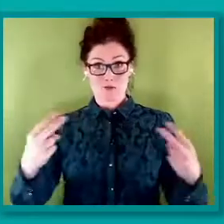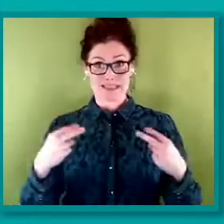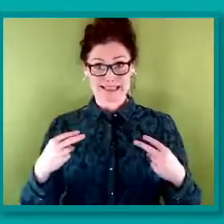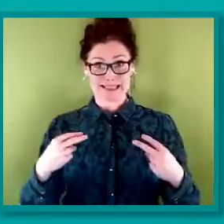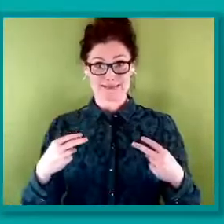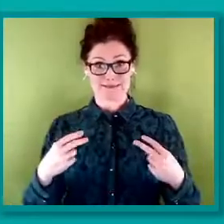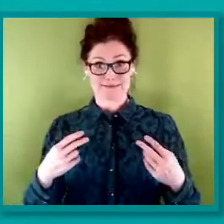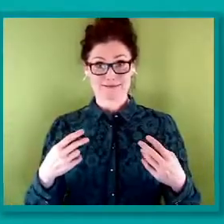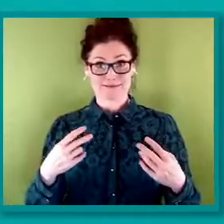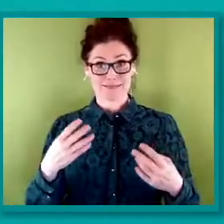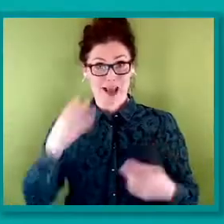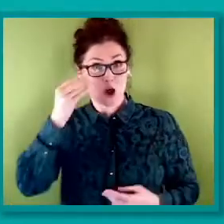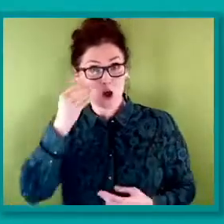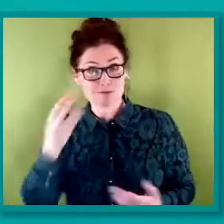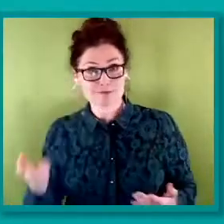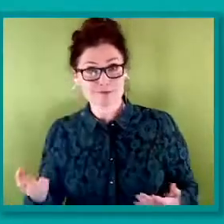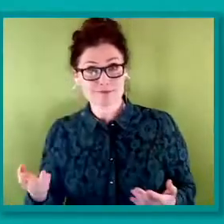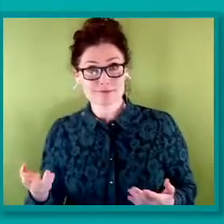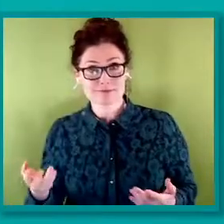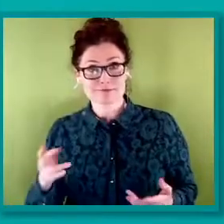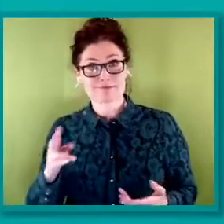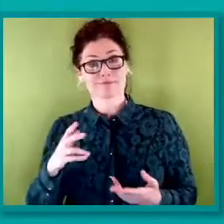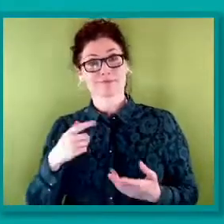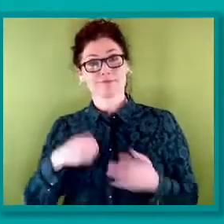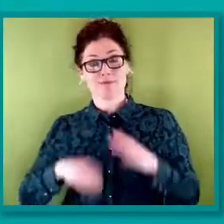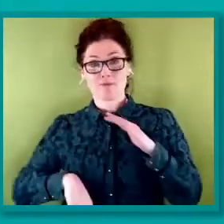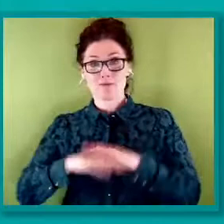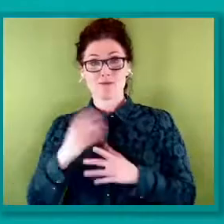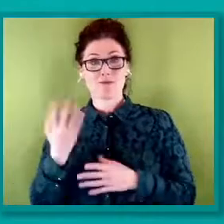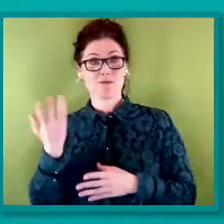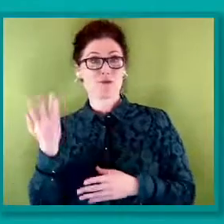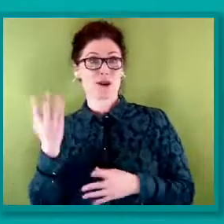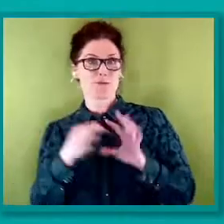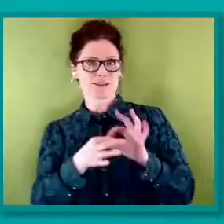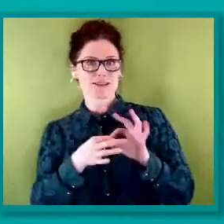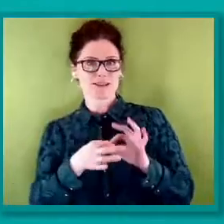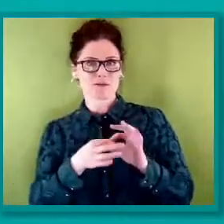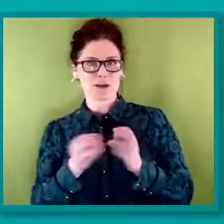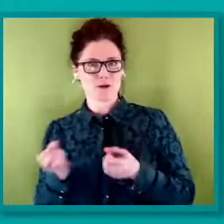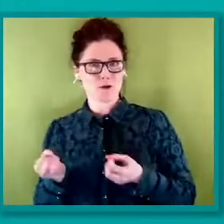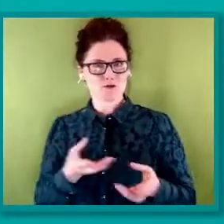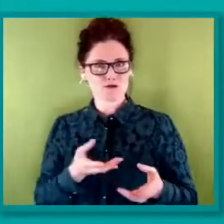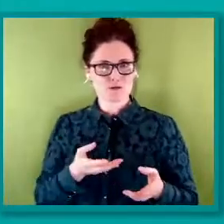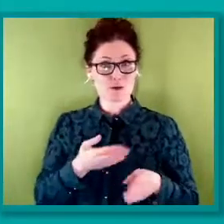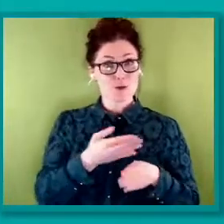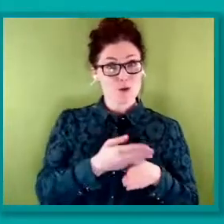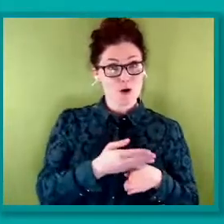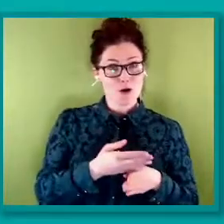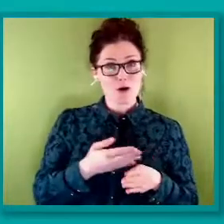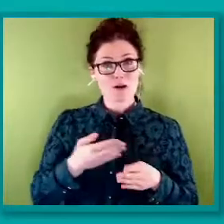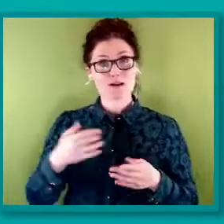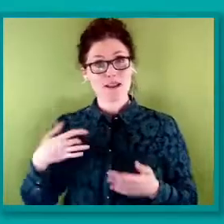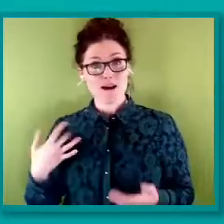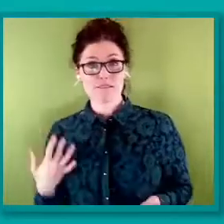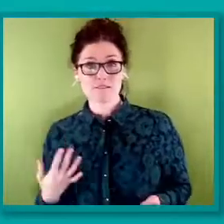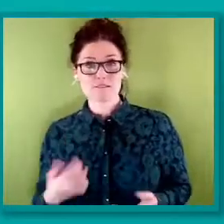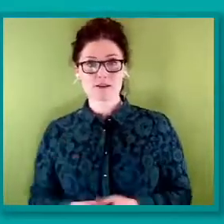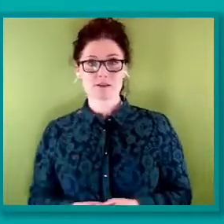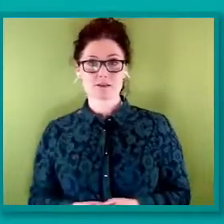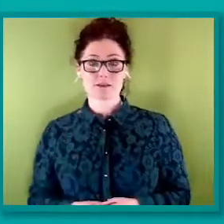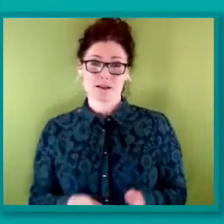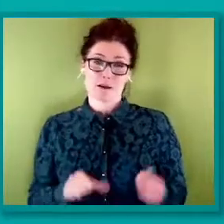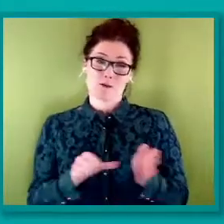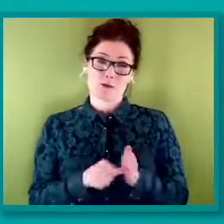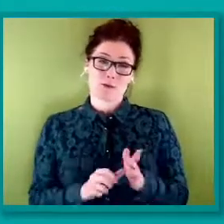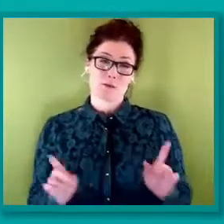and to fully participate and contribute at work, in life. The problem is that it's quite